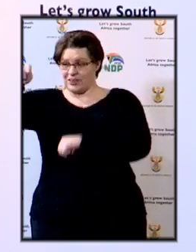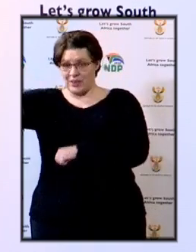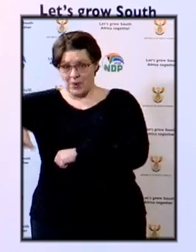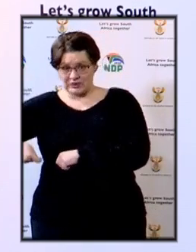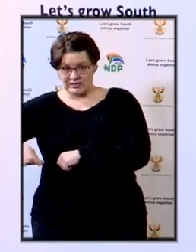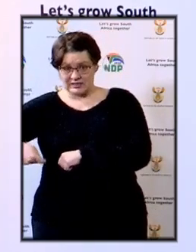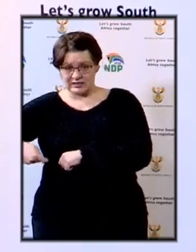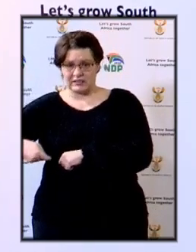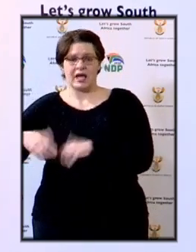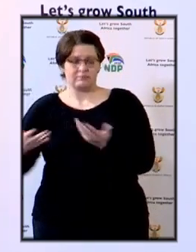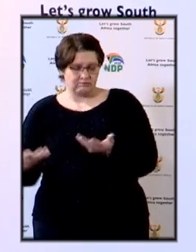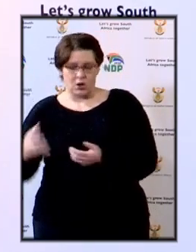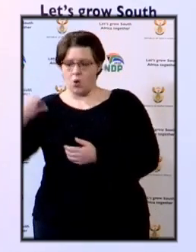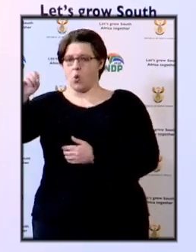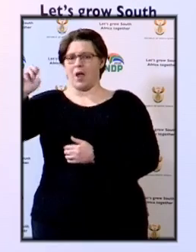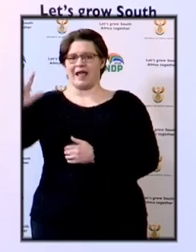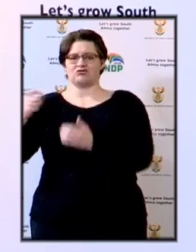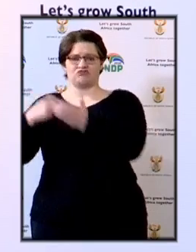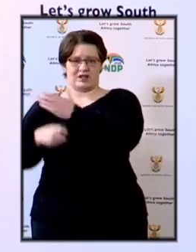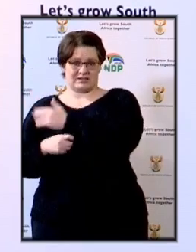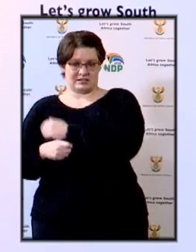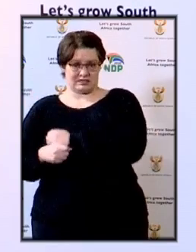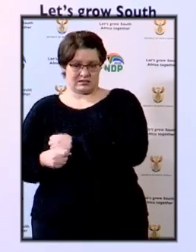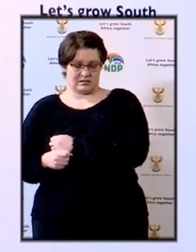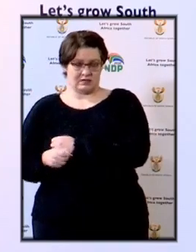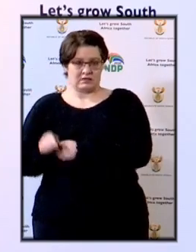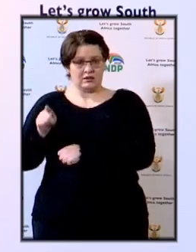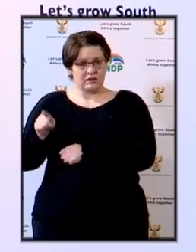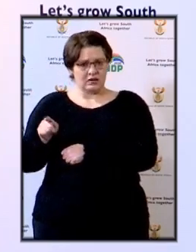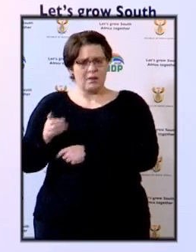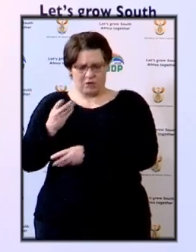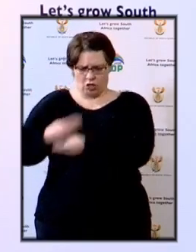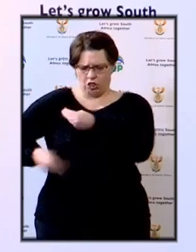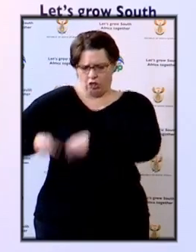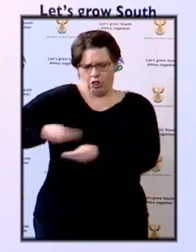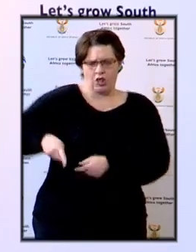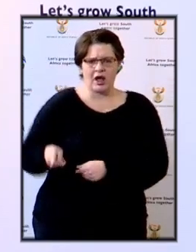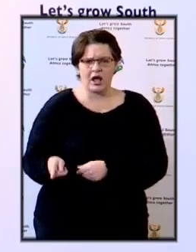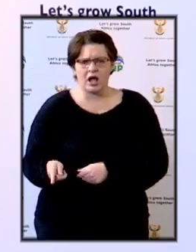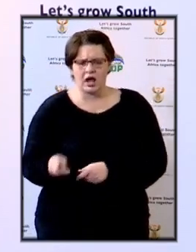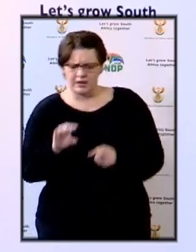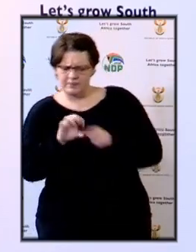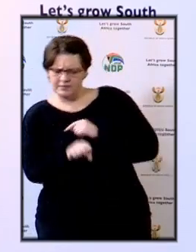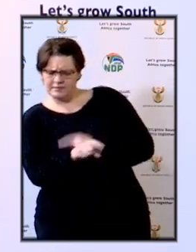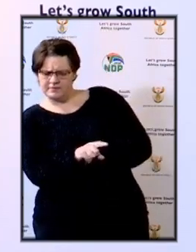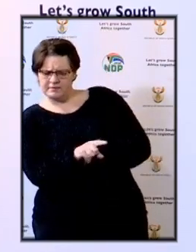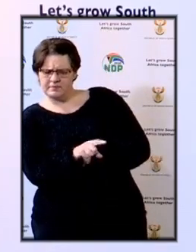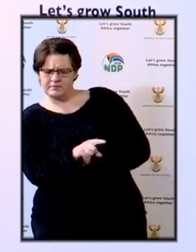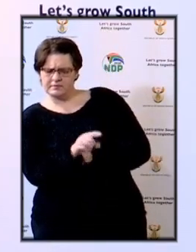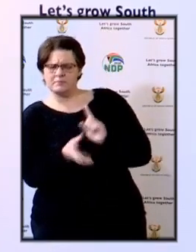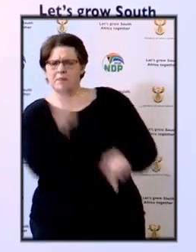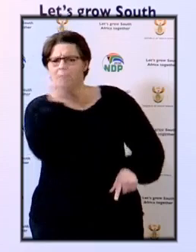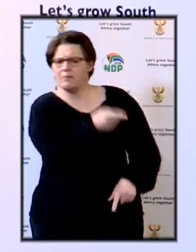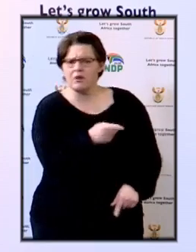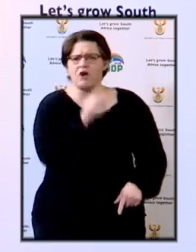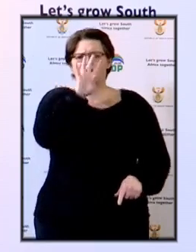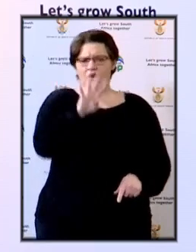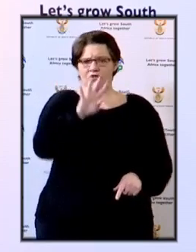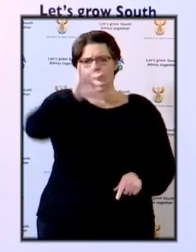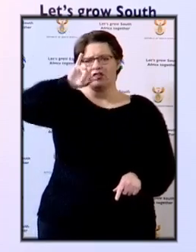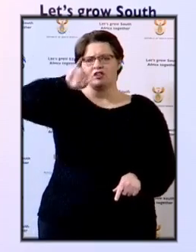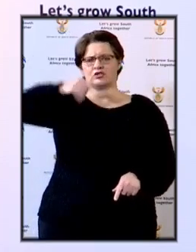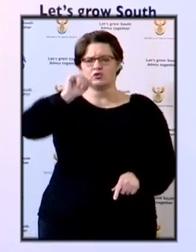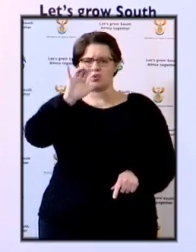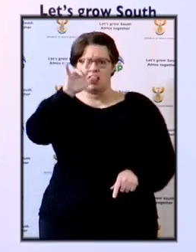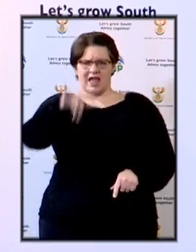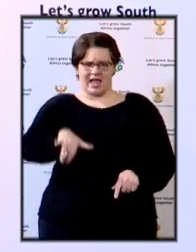,008 rand. The scam was hatched on the 4th of July 2017,